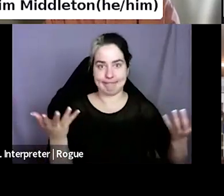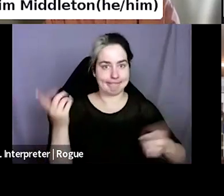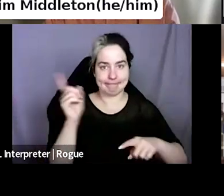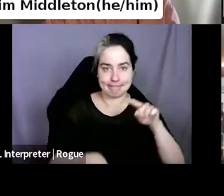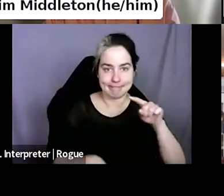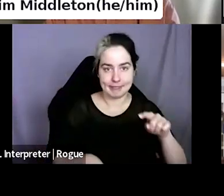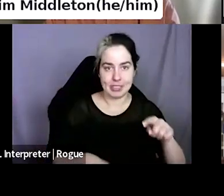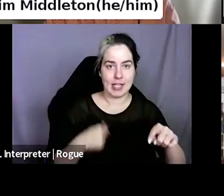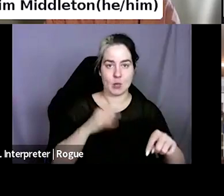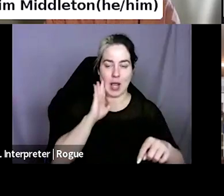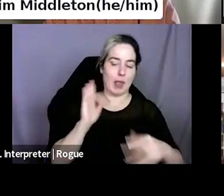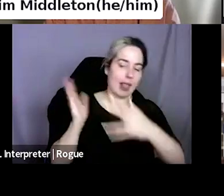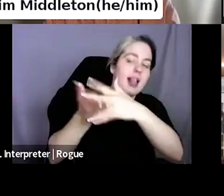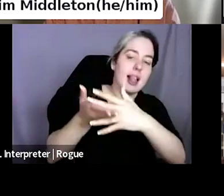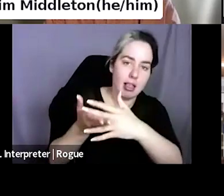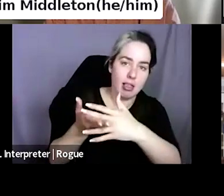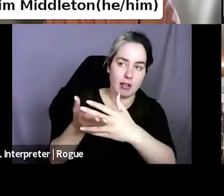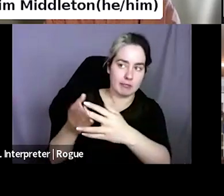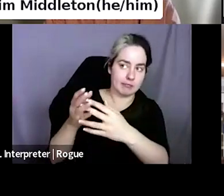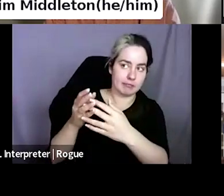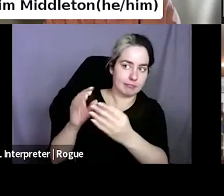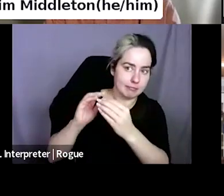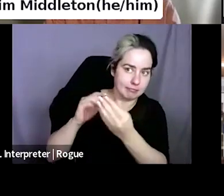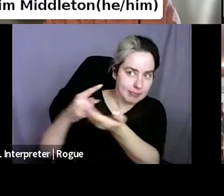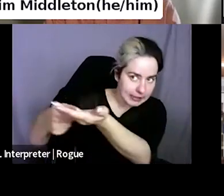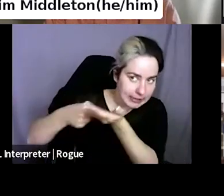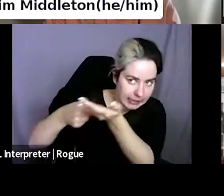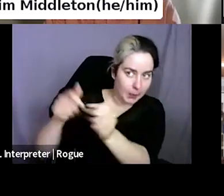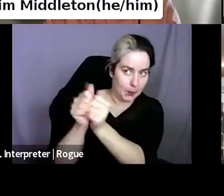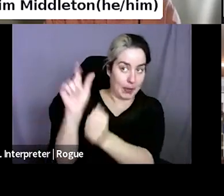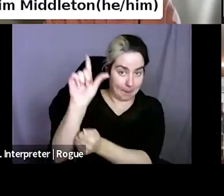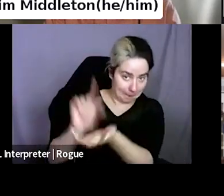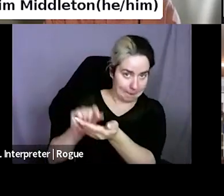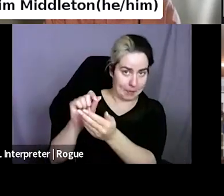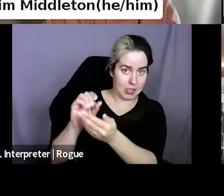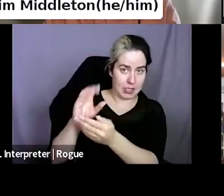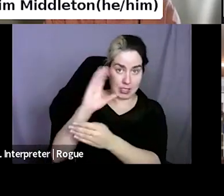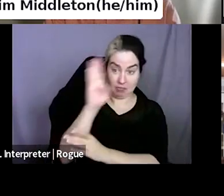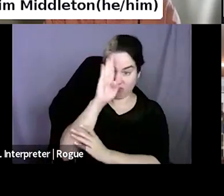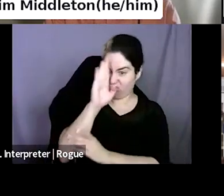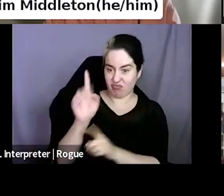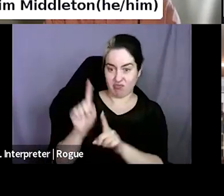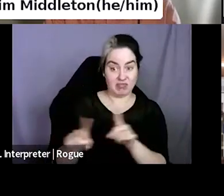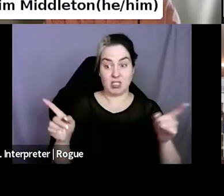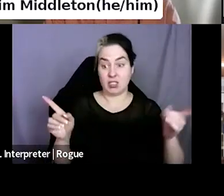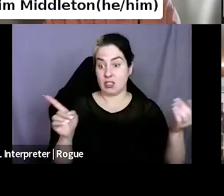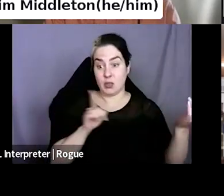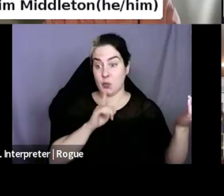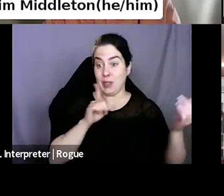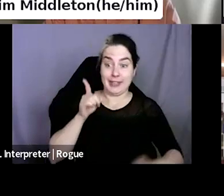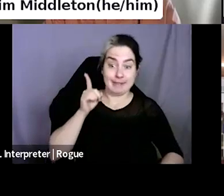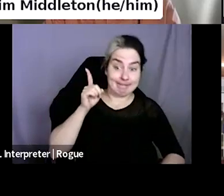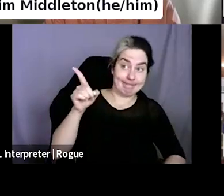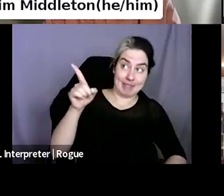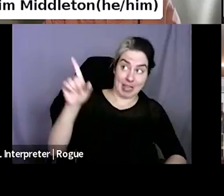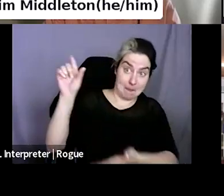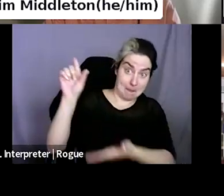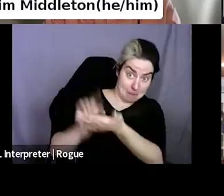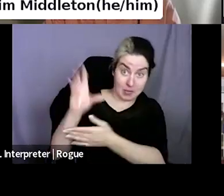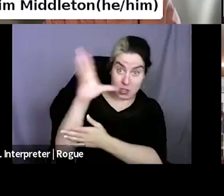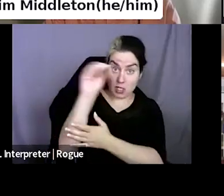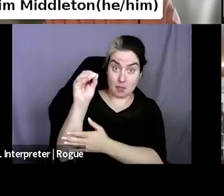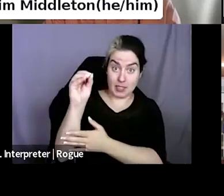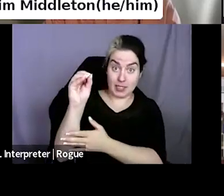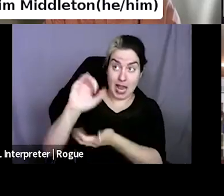the publisher directly. Um, but yeah, it's, uh, it's not so much what the publishers can do for me to